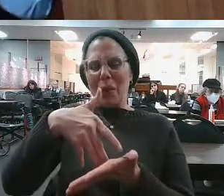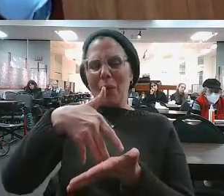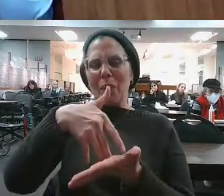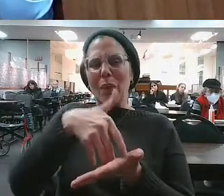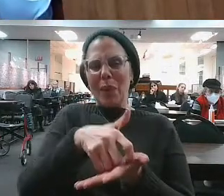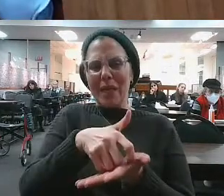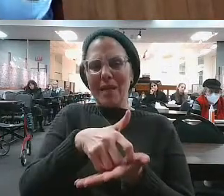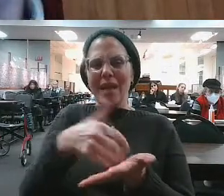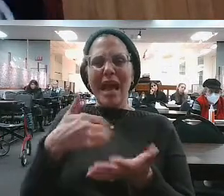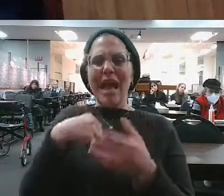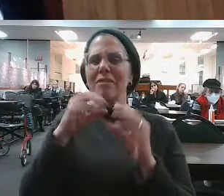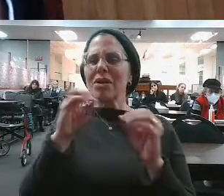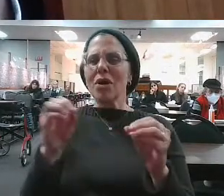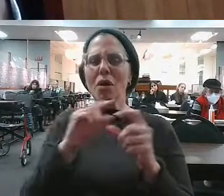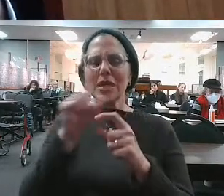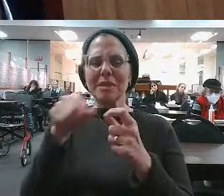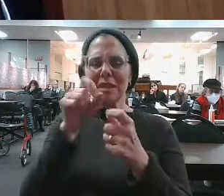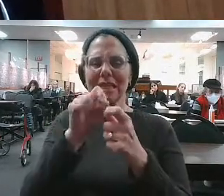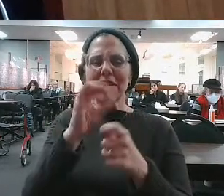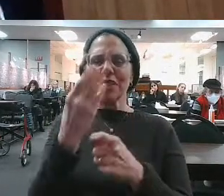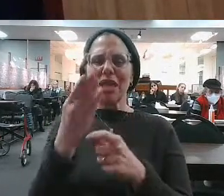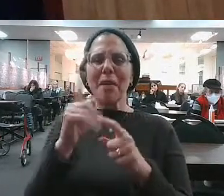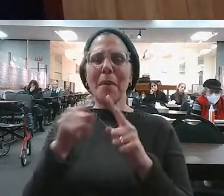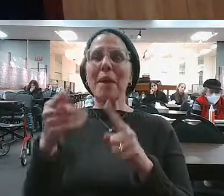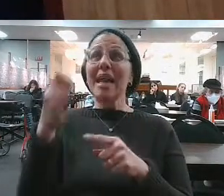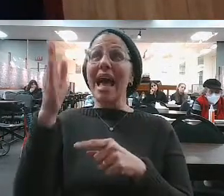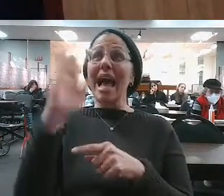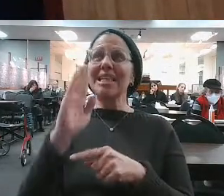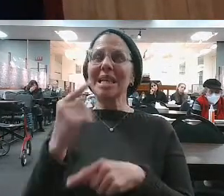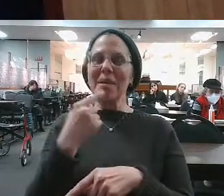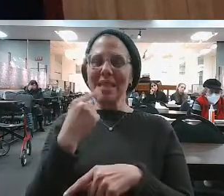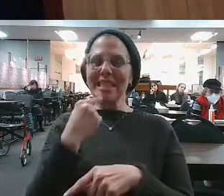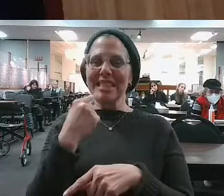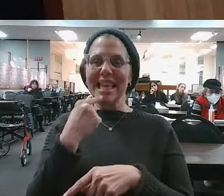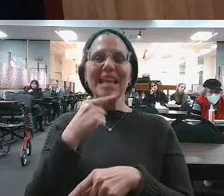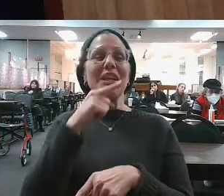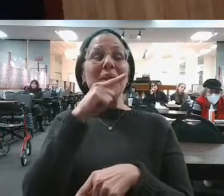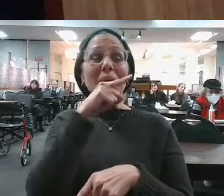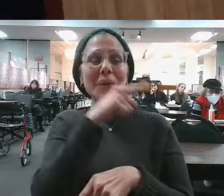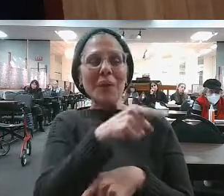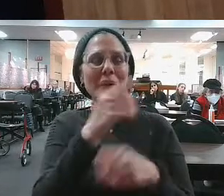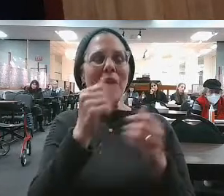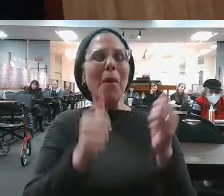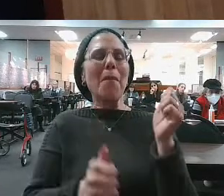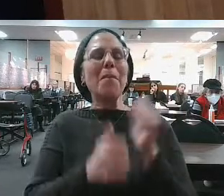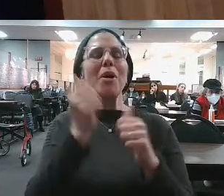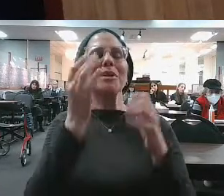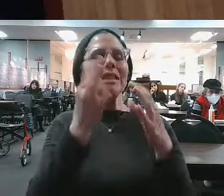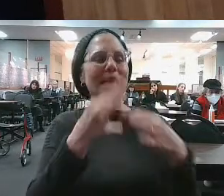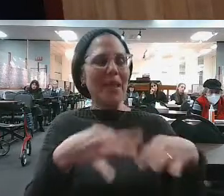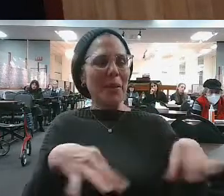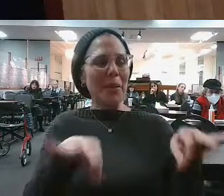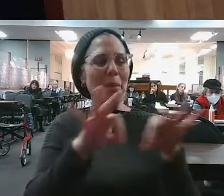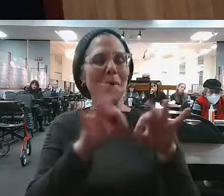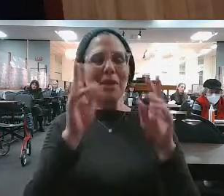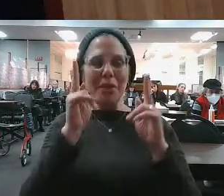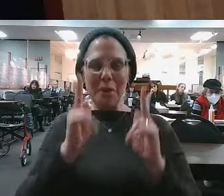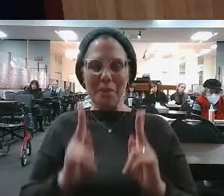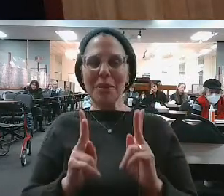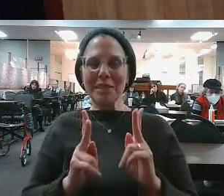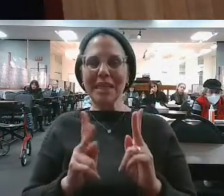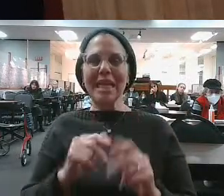marginalized. And HaKadosh Baruch Hu tells him, you're the MVP of Klal Yisrael. You're the most important